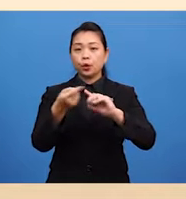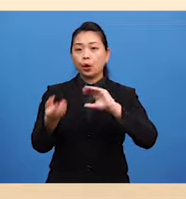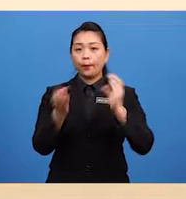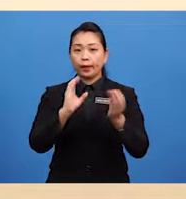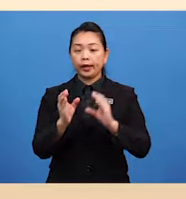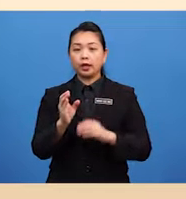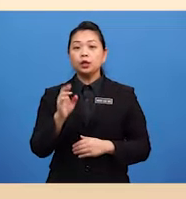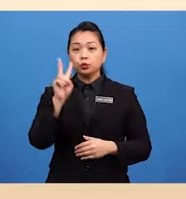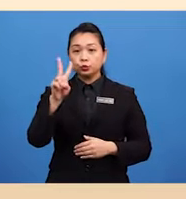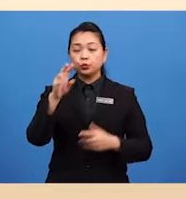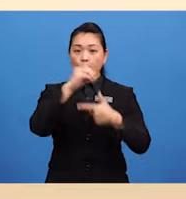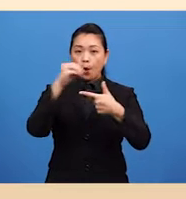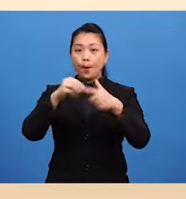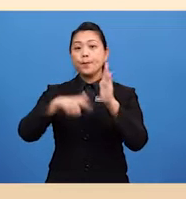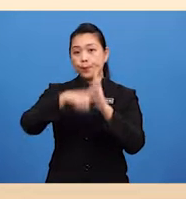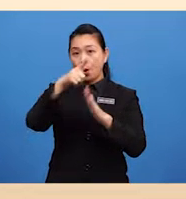More Objects